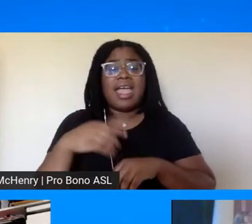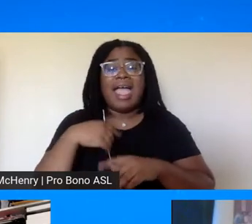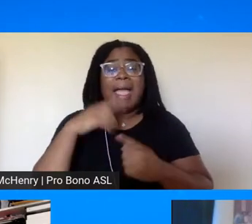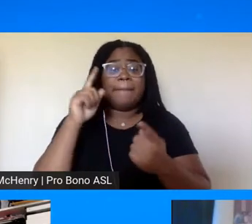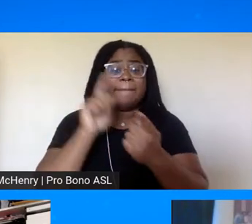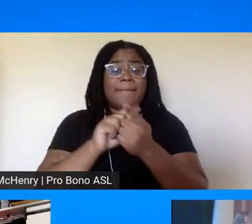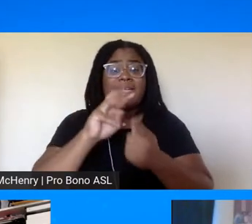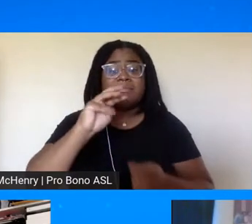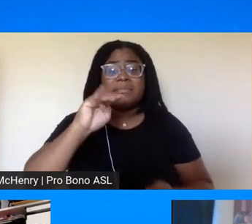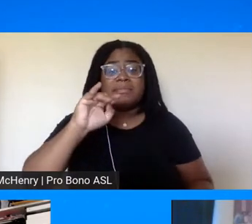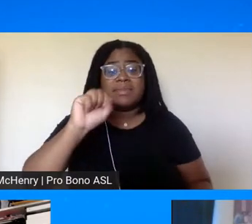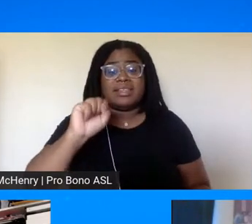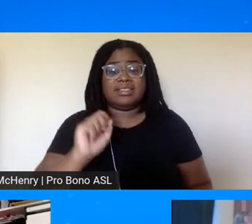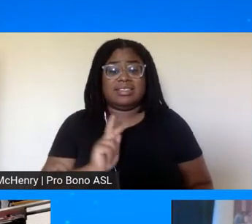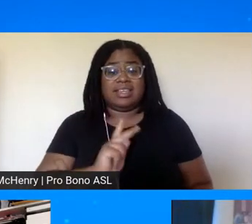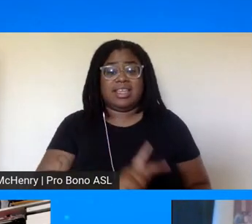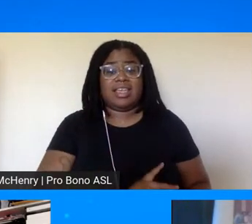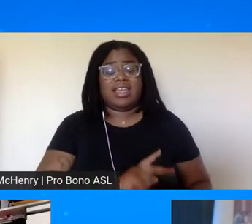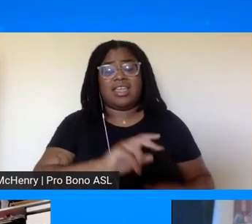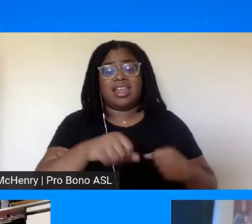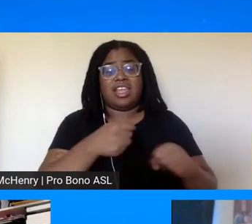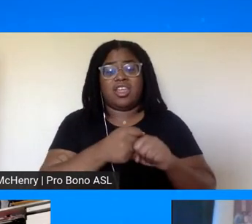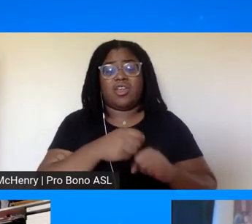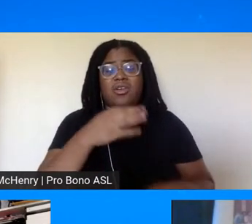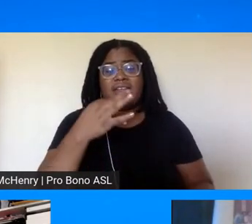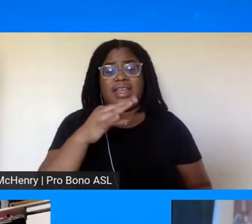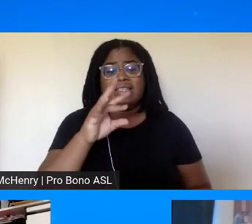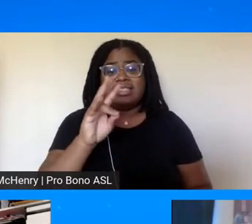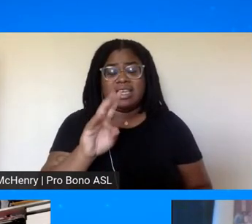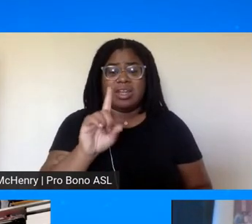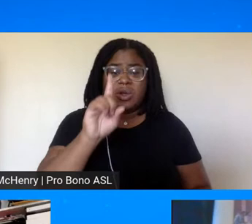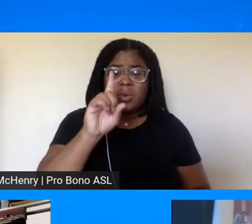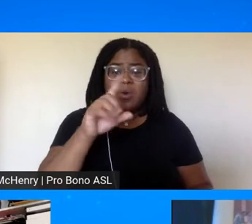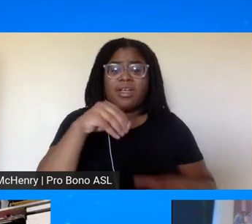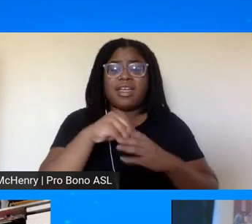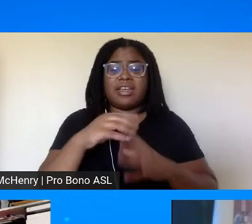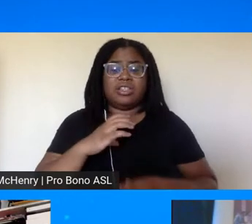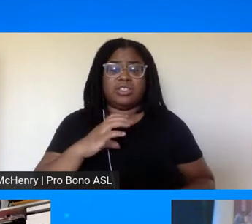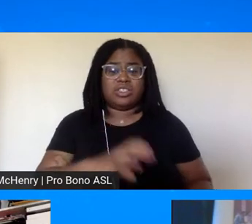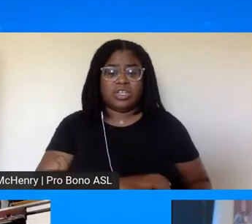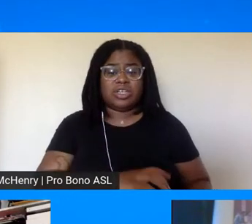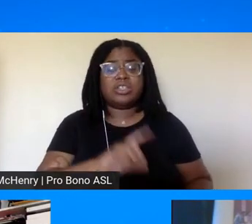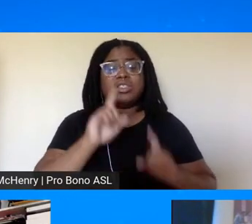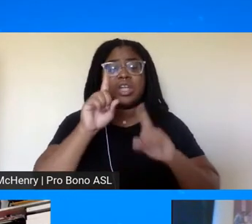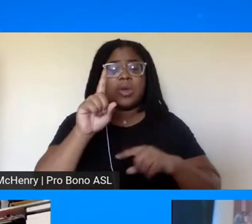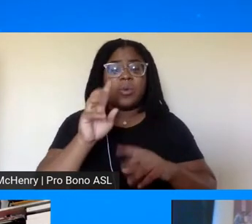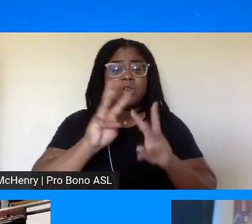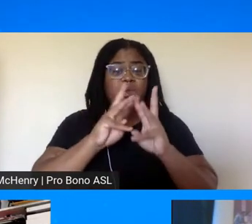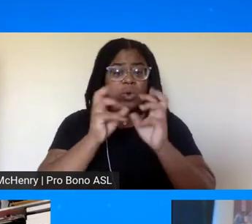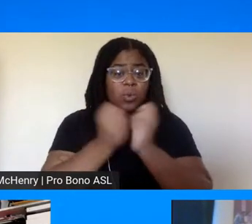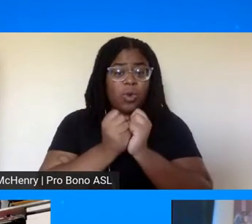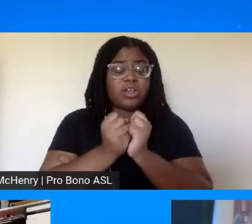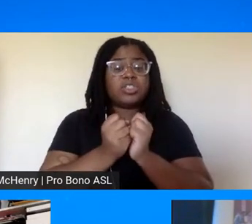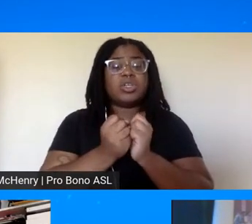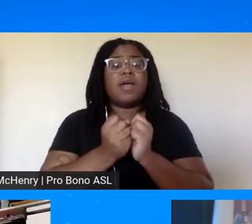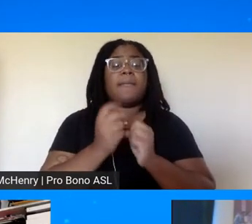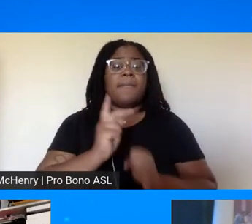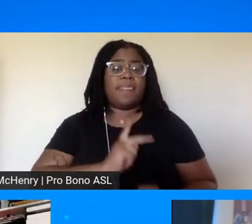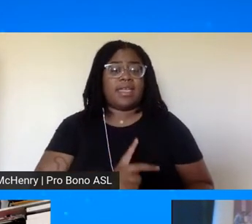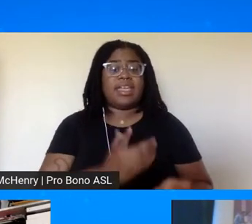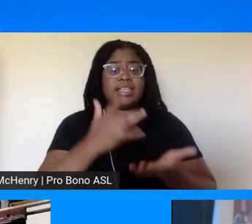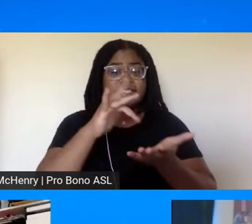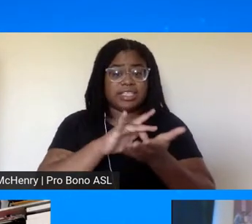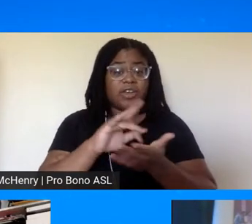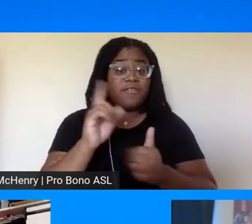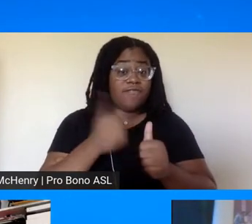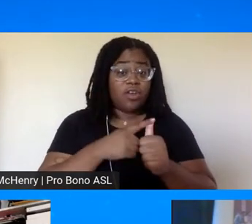at dexter i moved back to the and i was introduced and attended my first workshop in 81 at the king center she was the